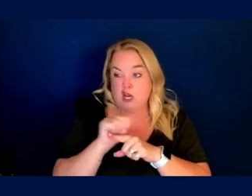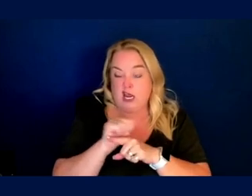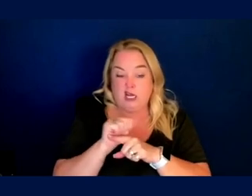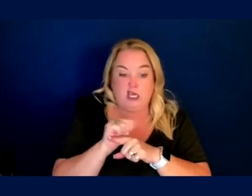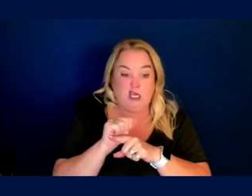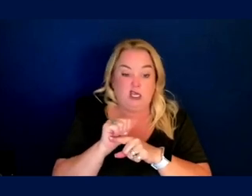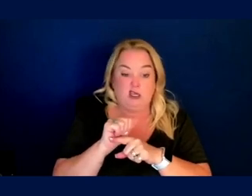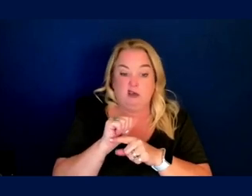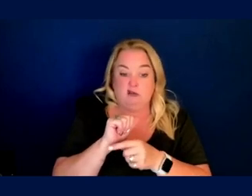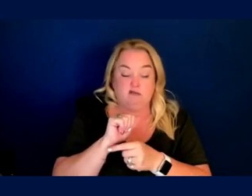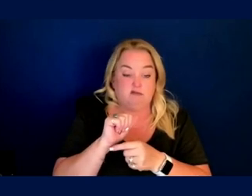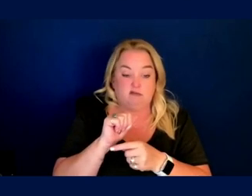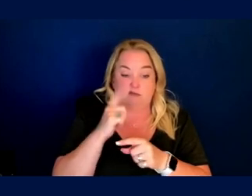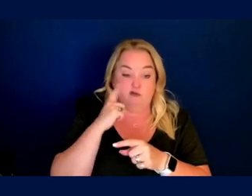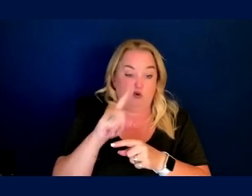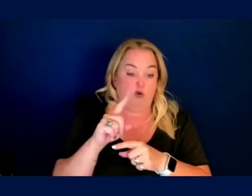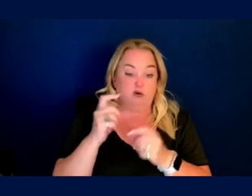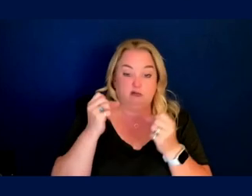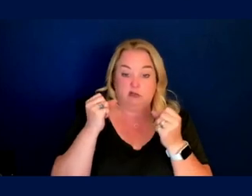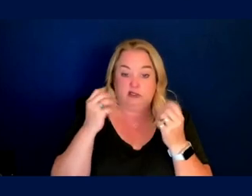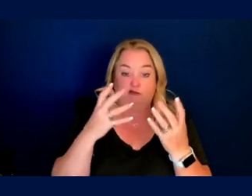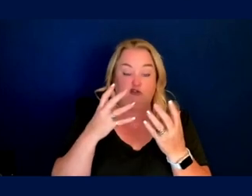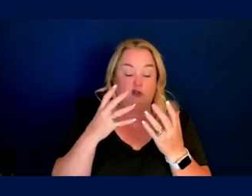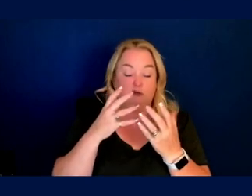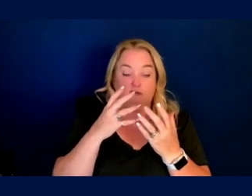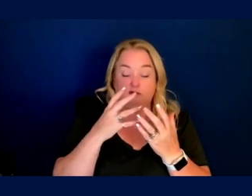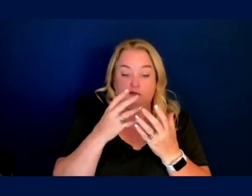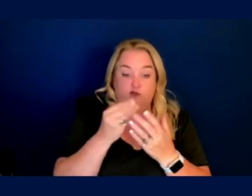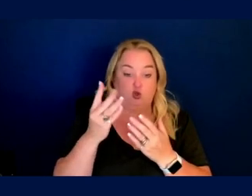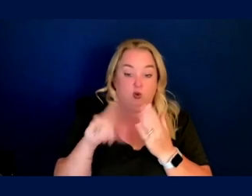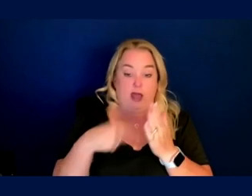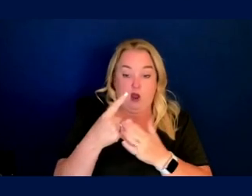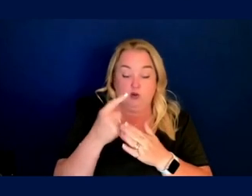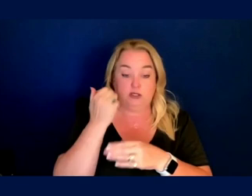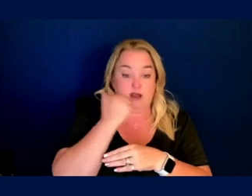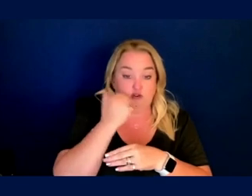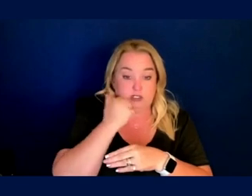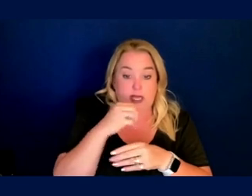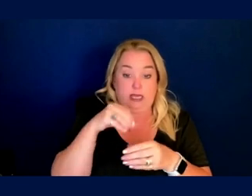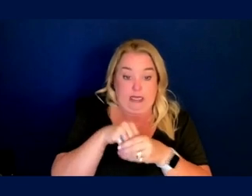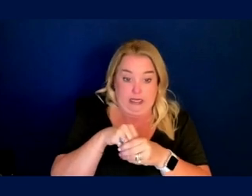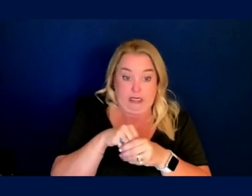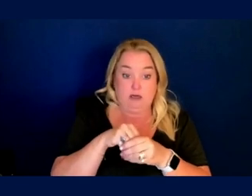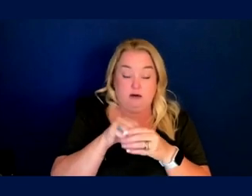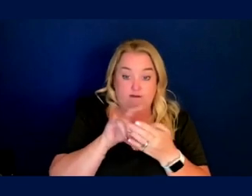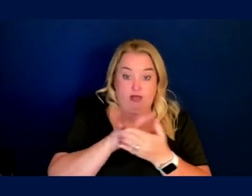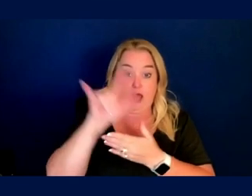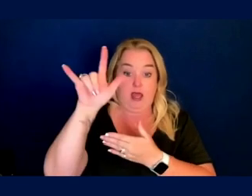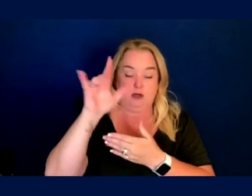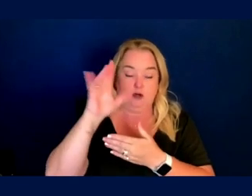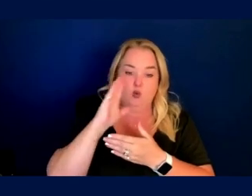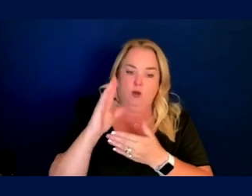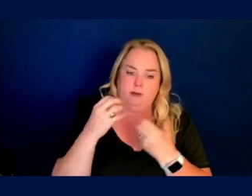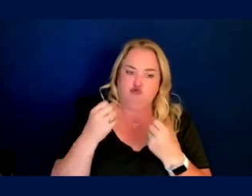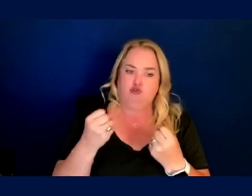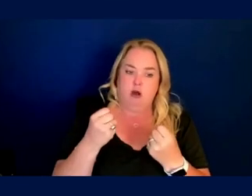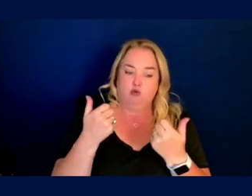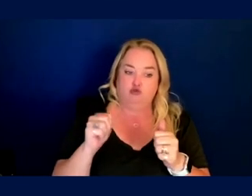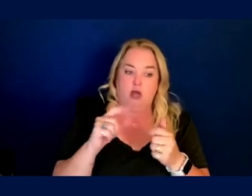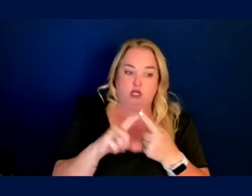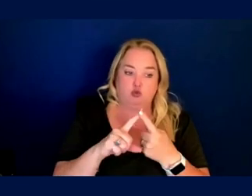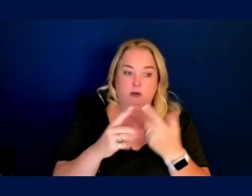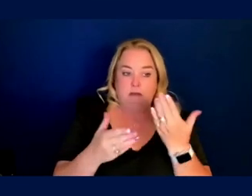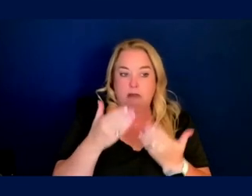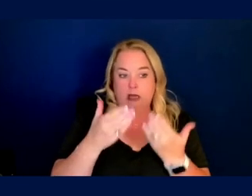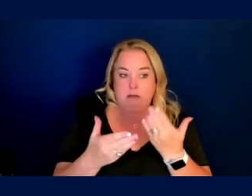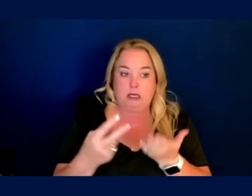their three hours a day of rehab in flight. So they're pretty strong. Uh, we'll do, you know, we'll try to get up and walk, know,